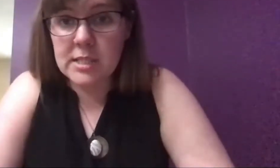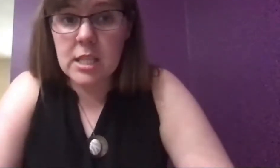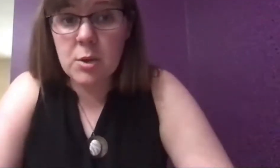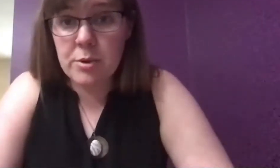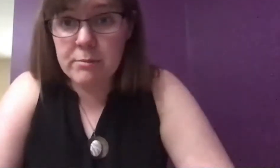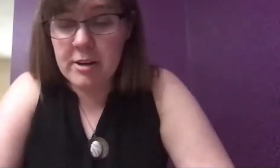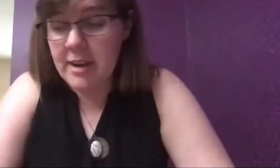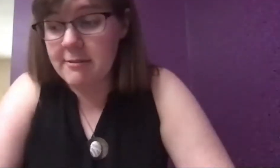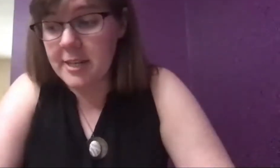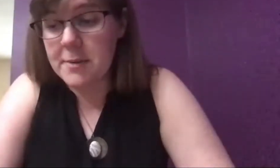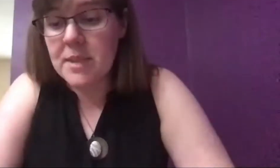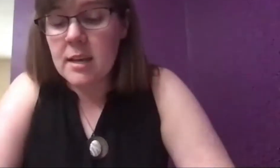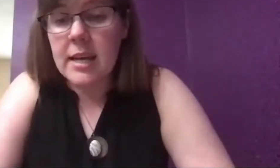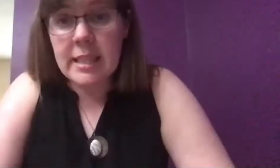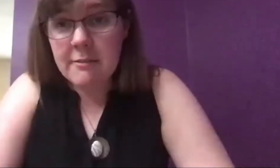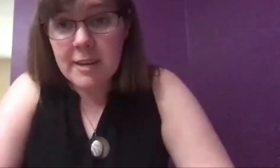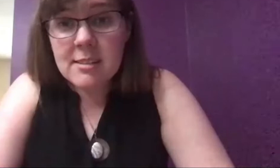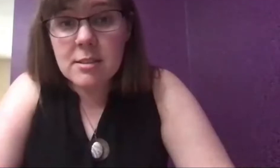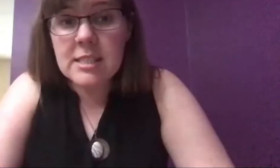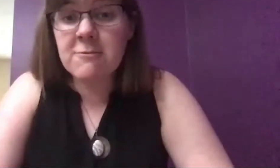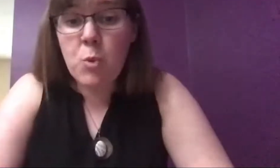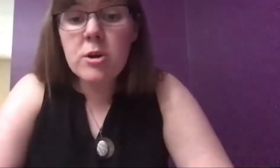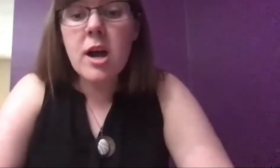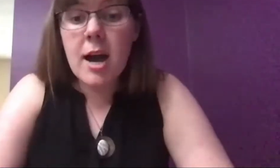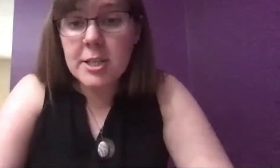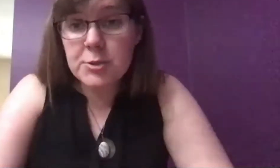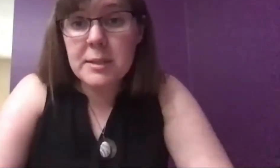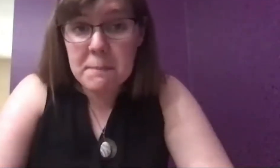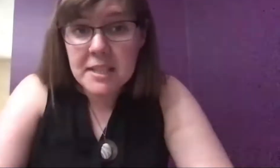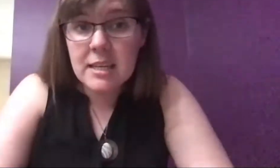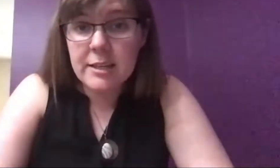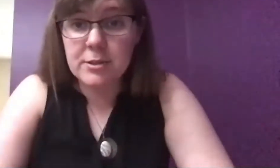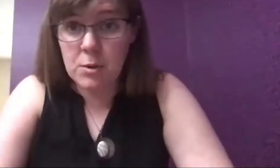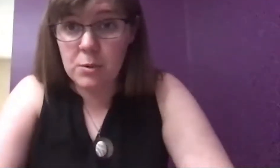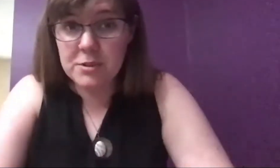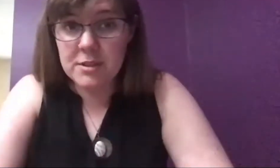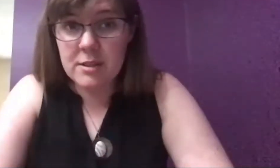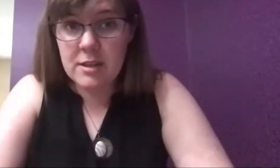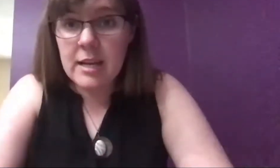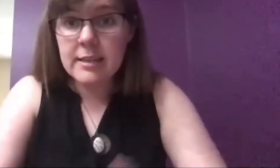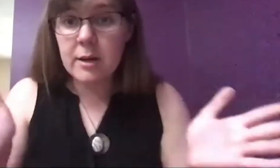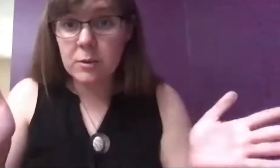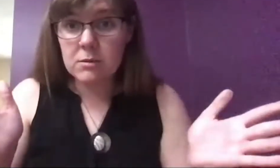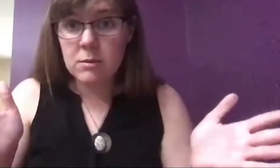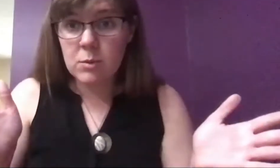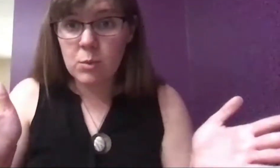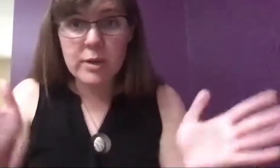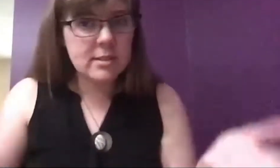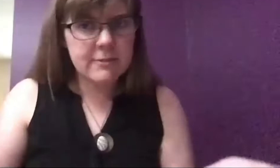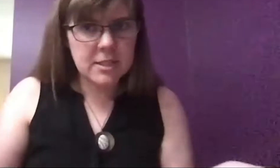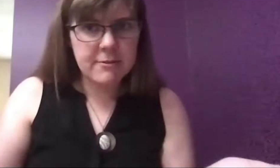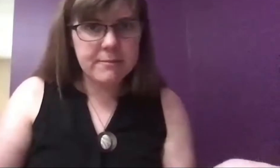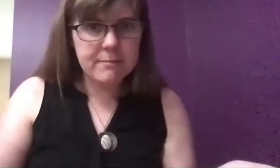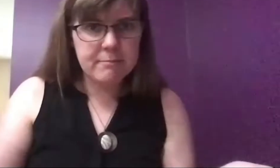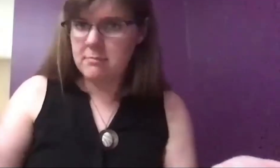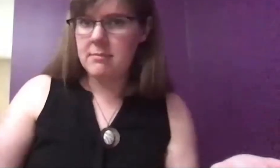Morocco is in the northern part of Africa and that fossil is 400 million years old. Now, where do